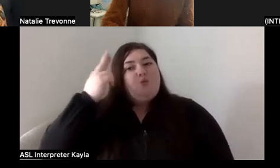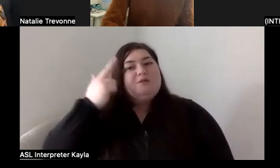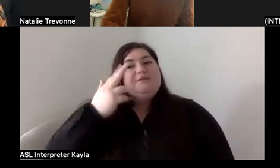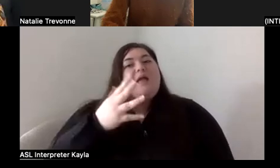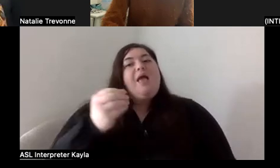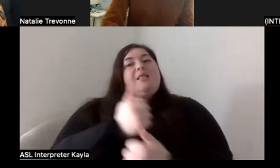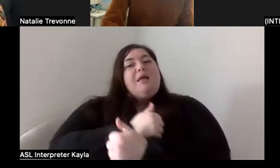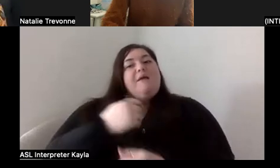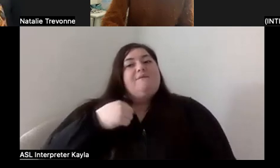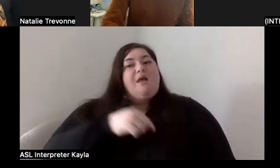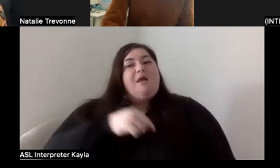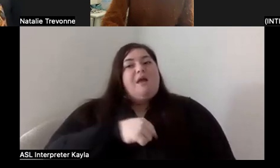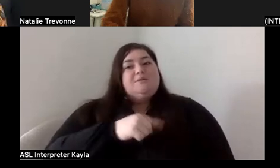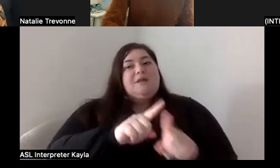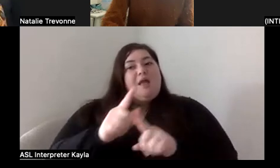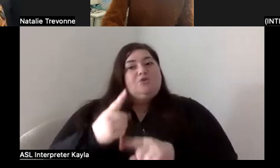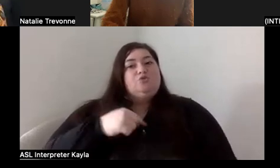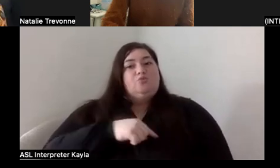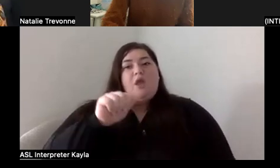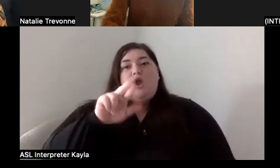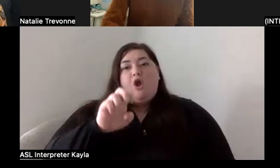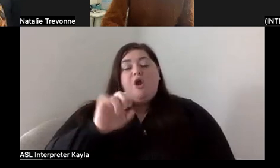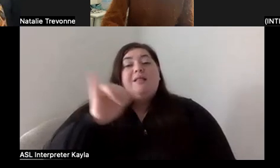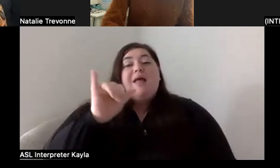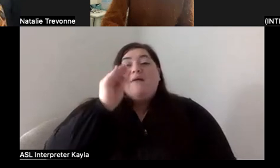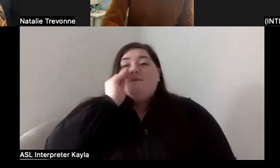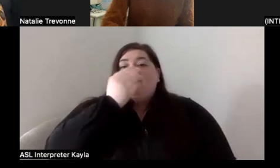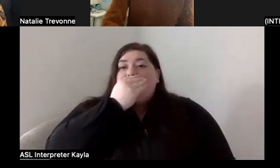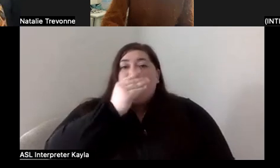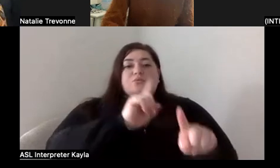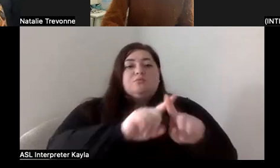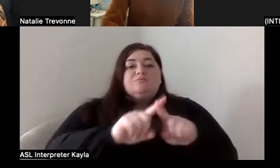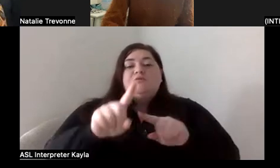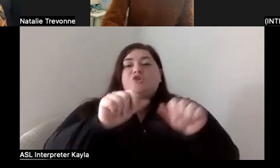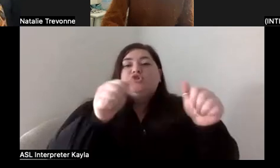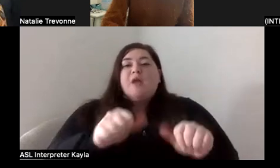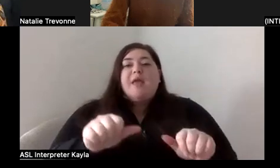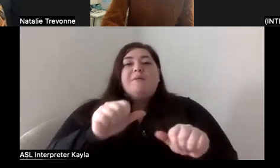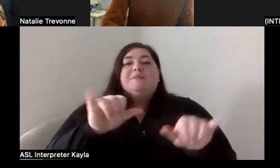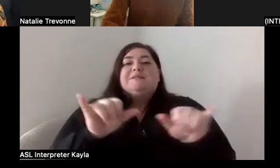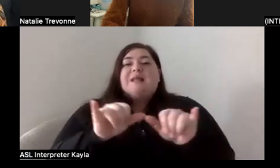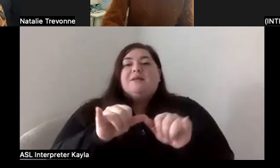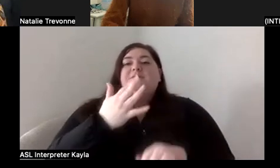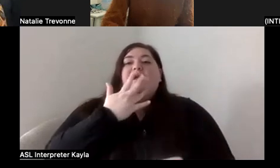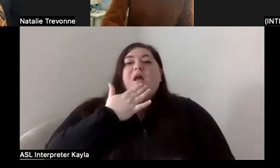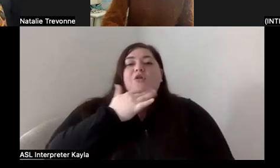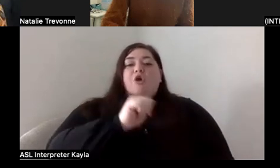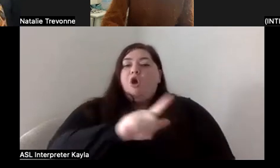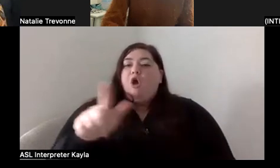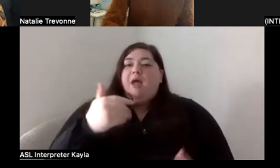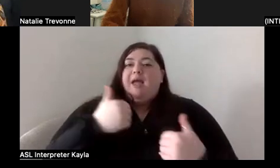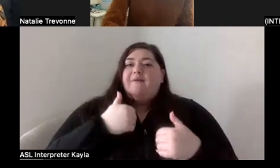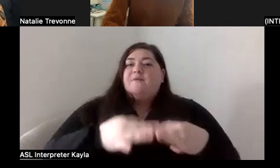the flowers in a field. They come in all shapes, sizes, all colors and designs. They all serve really important